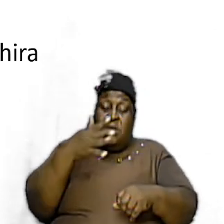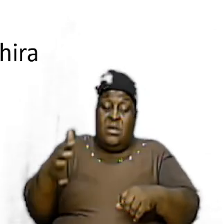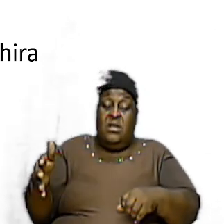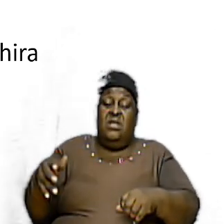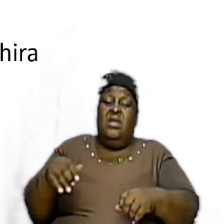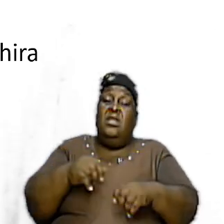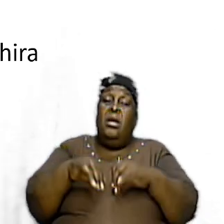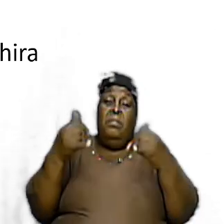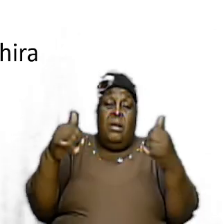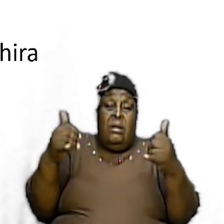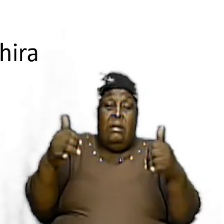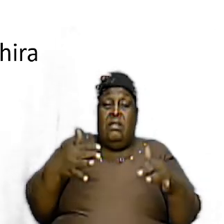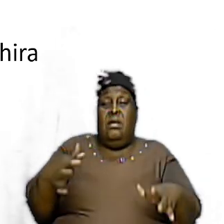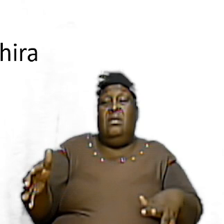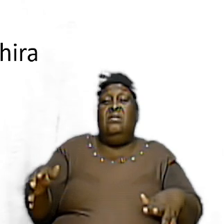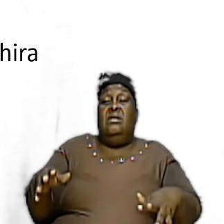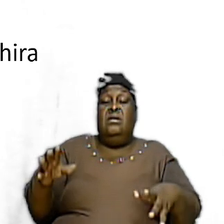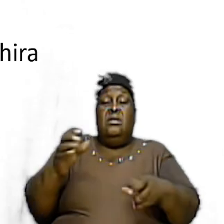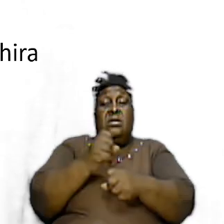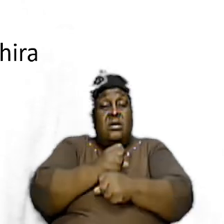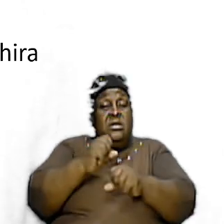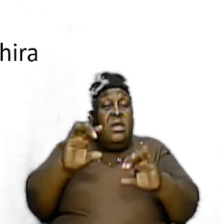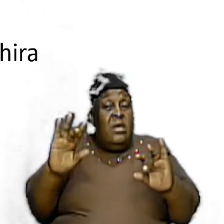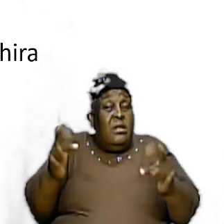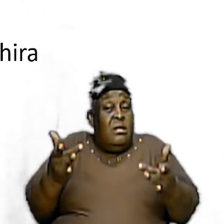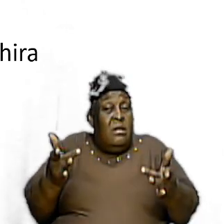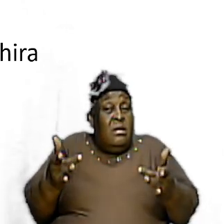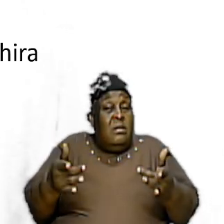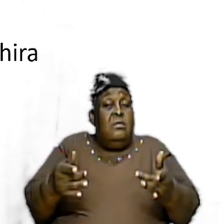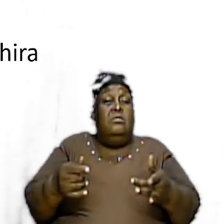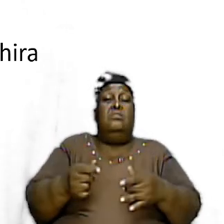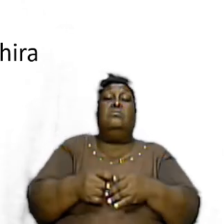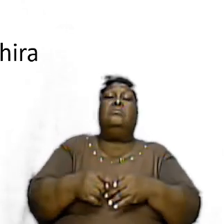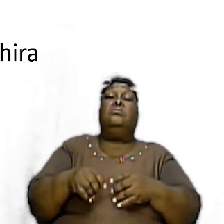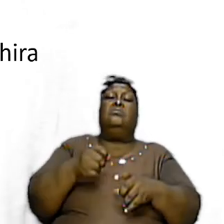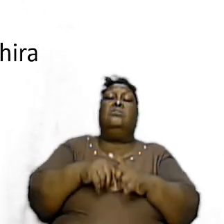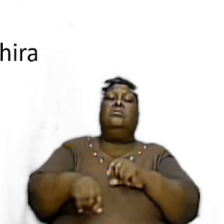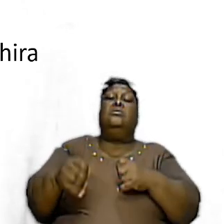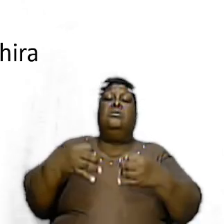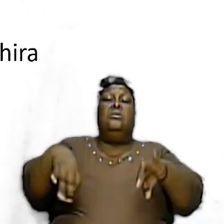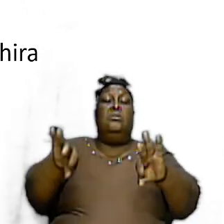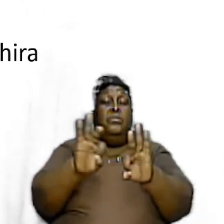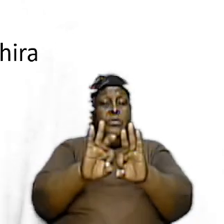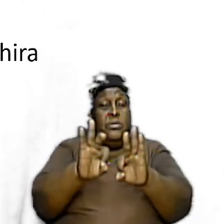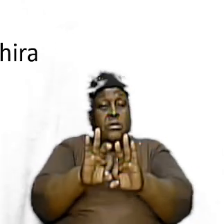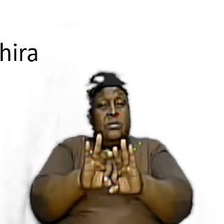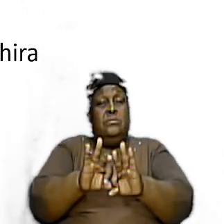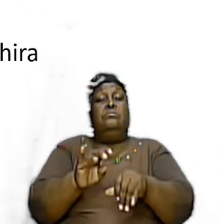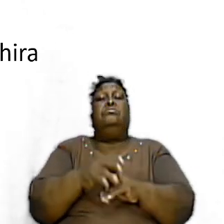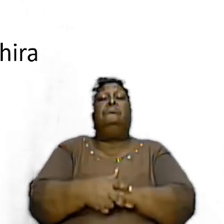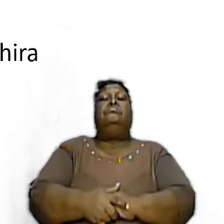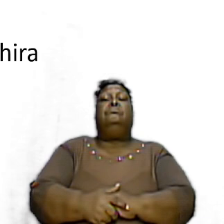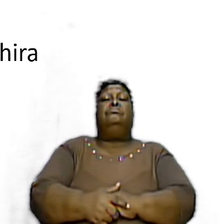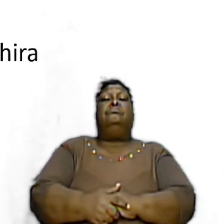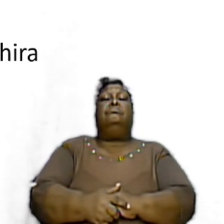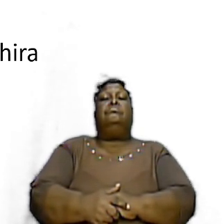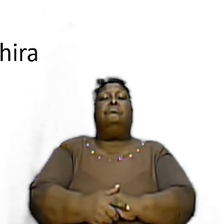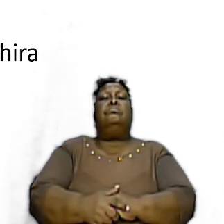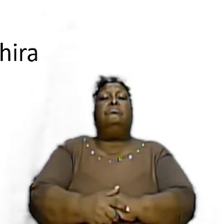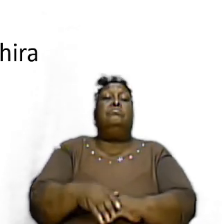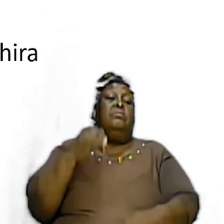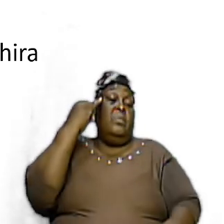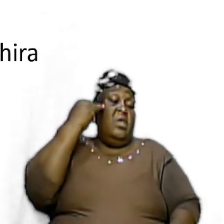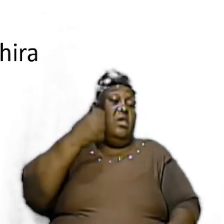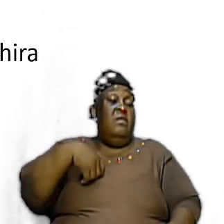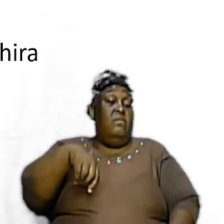play thing it is not to be taken lightly it is extremely important now if we